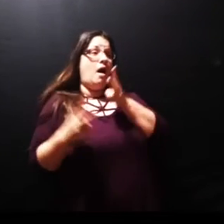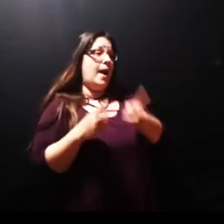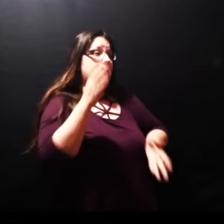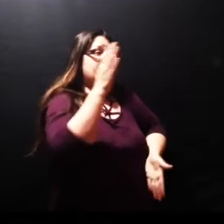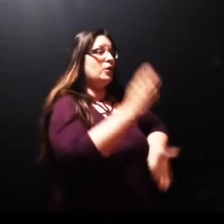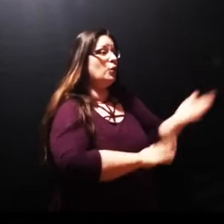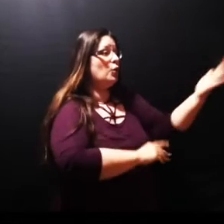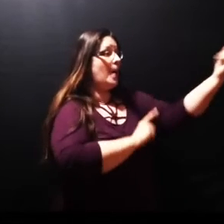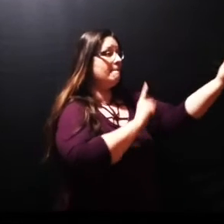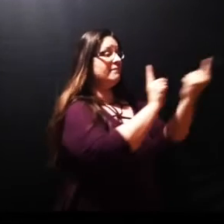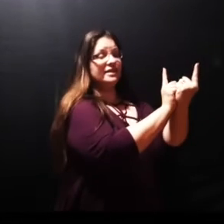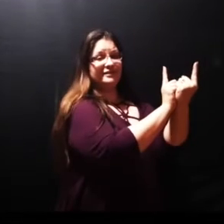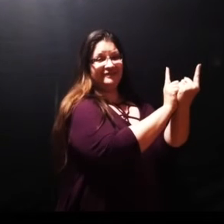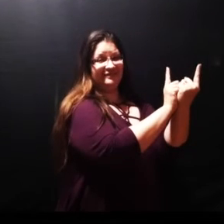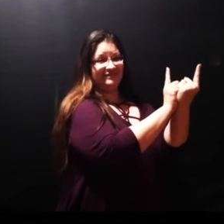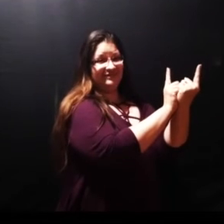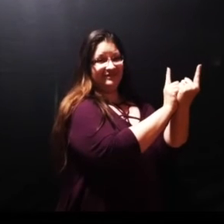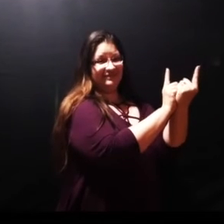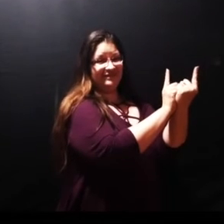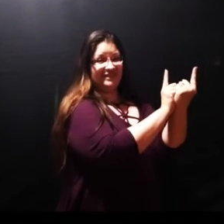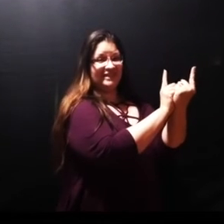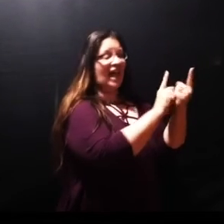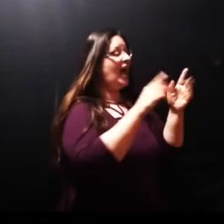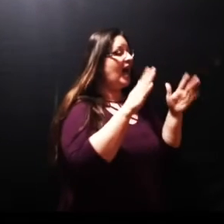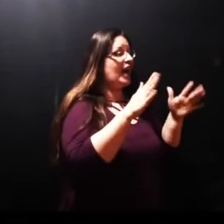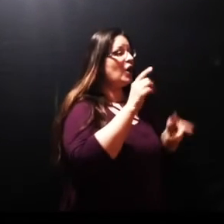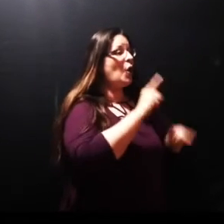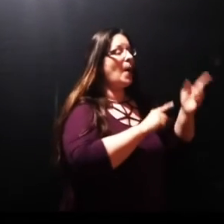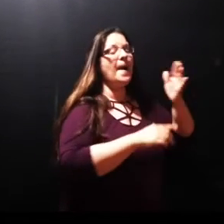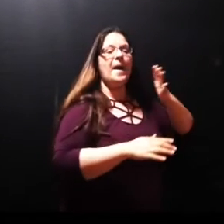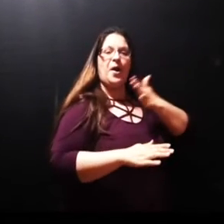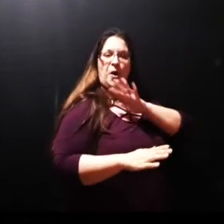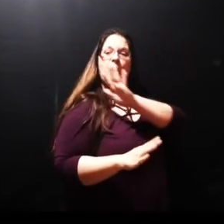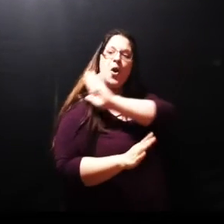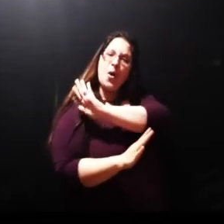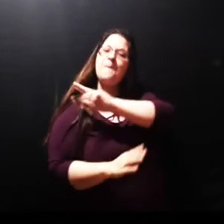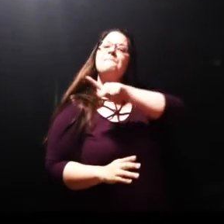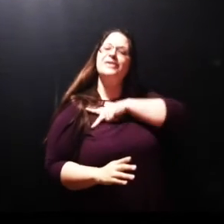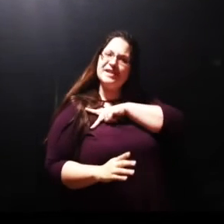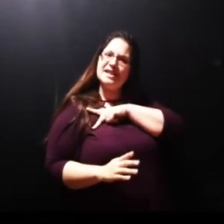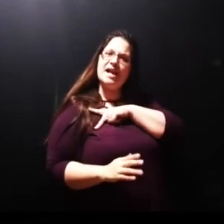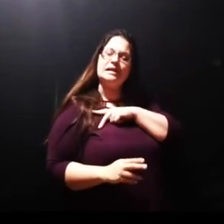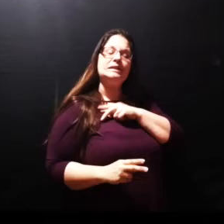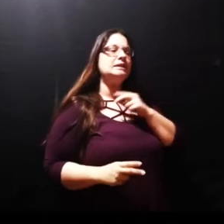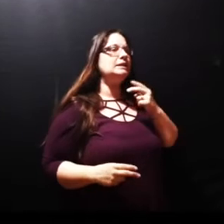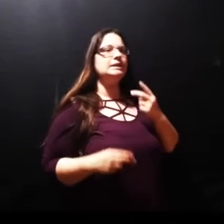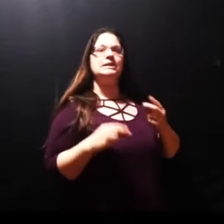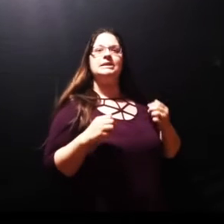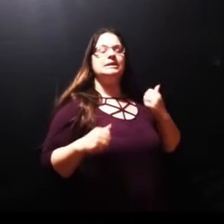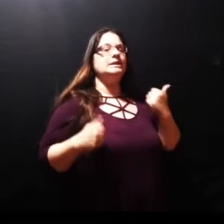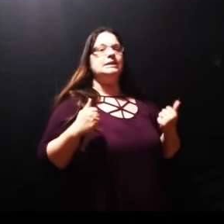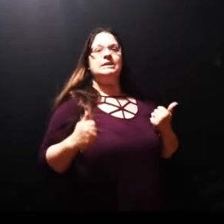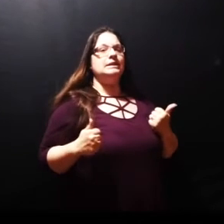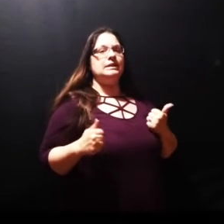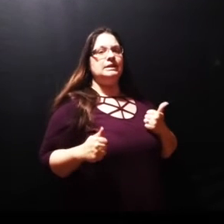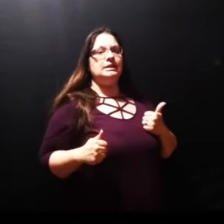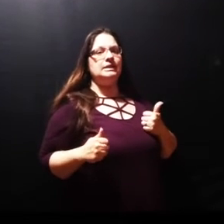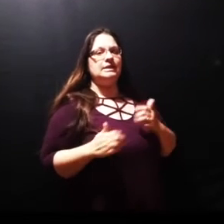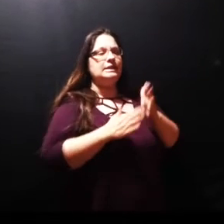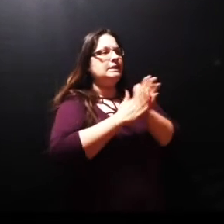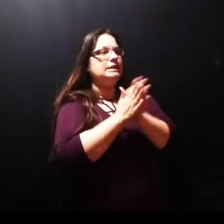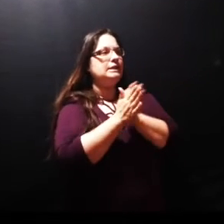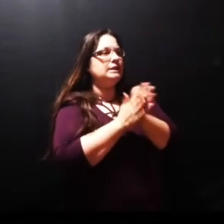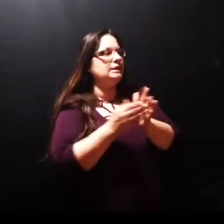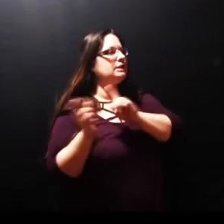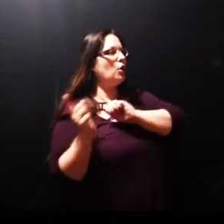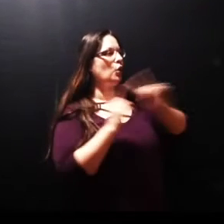and so she that personality drives her out to talk to Jesus she's got to get to him and